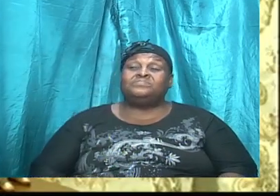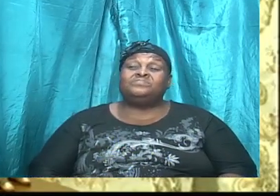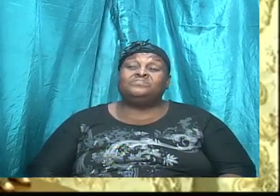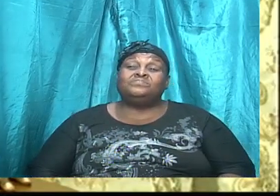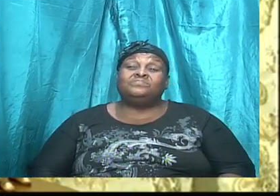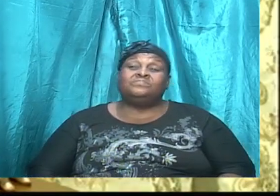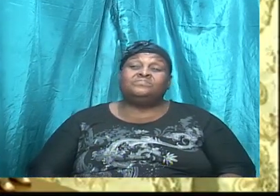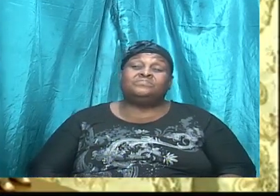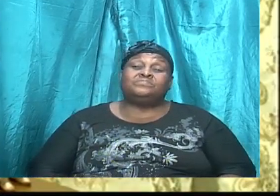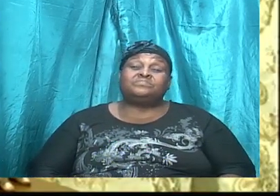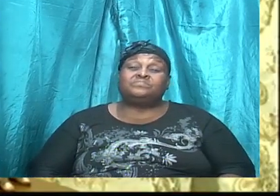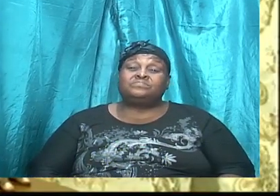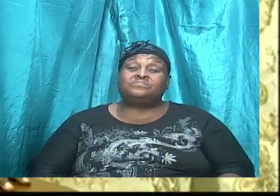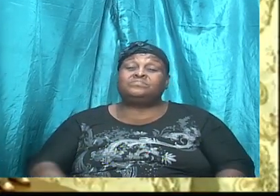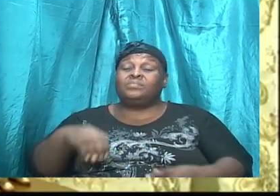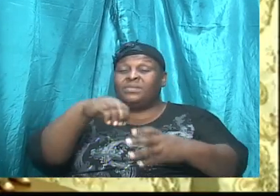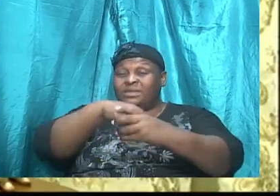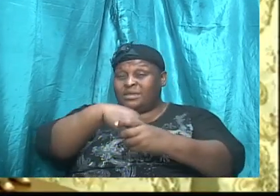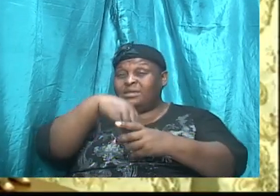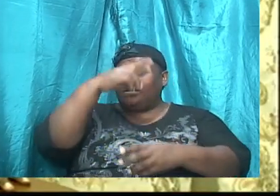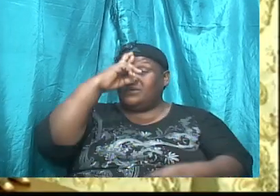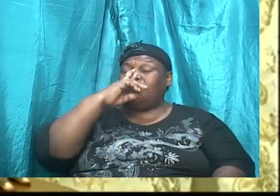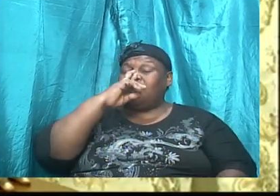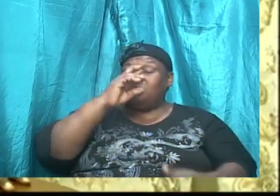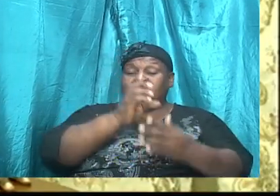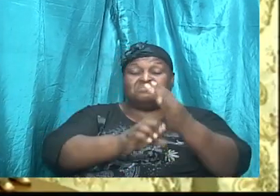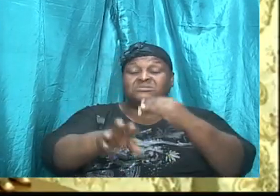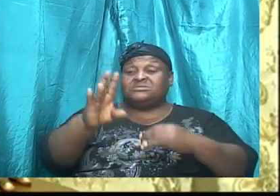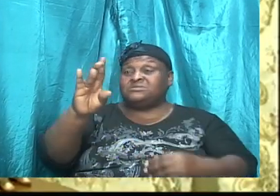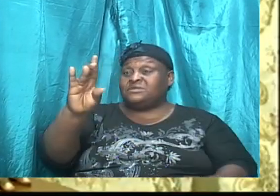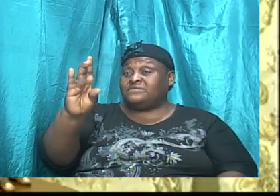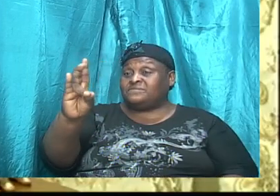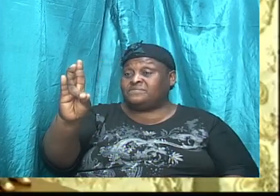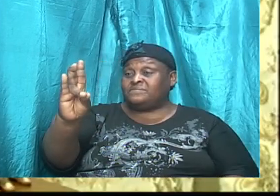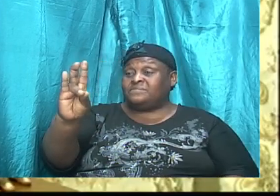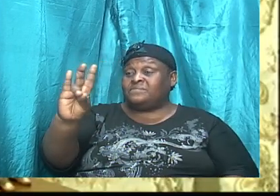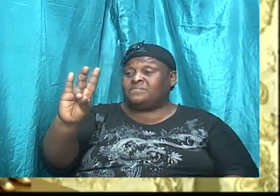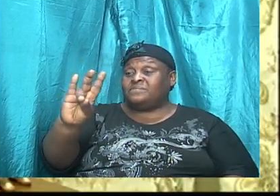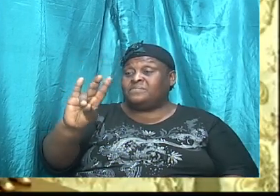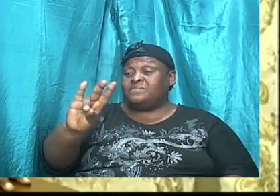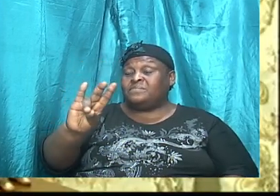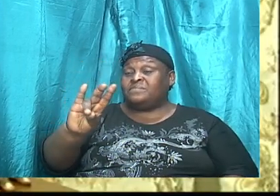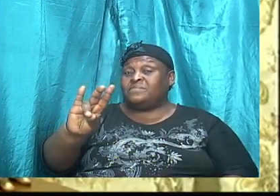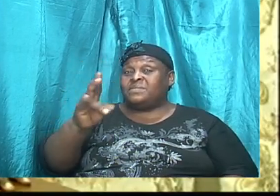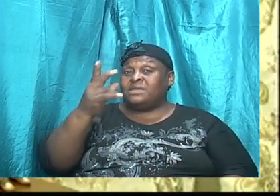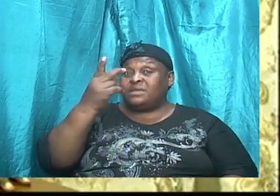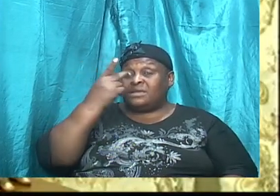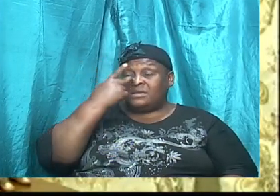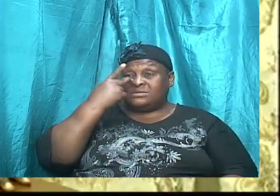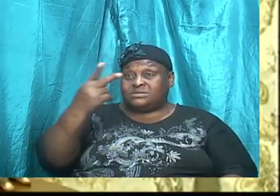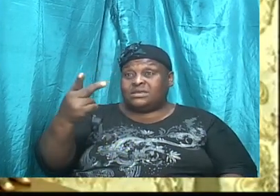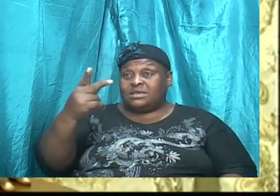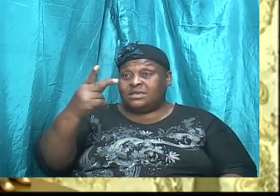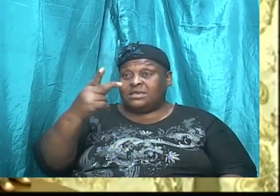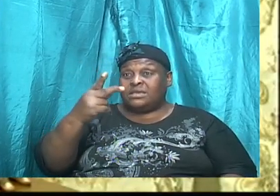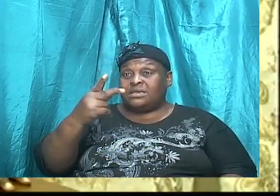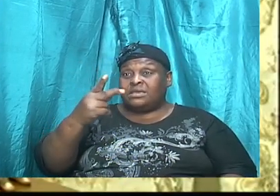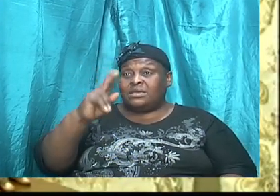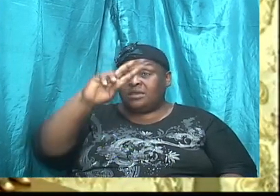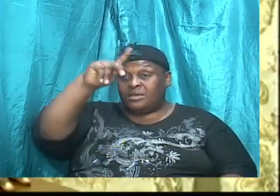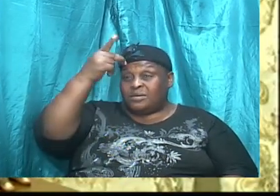In Romans chapter 7, we see Paul and